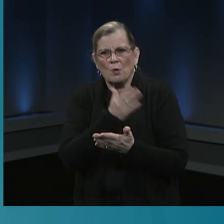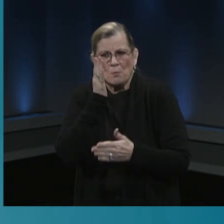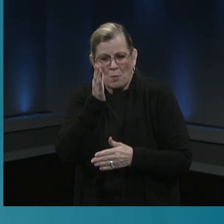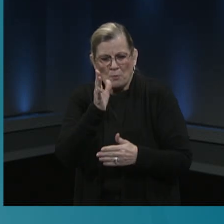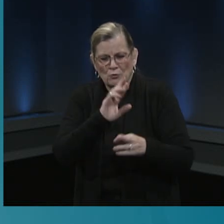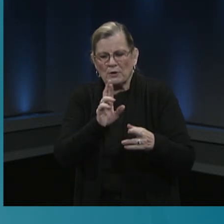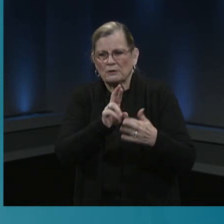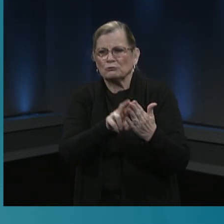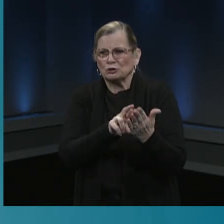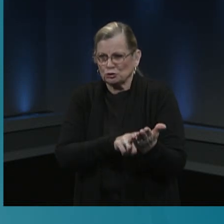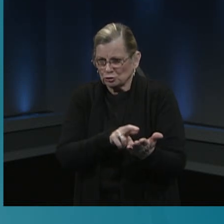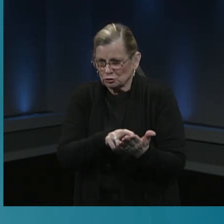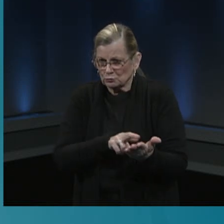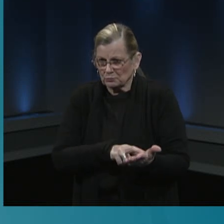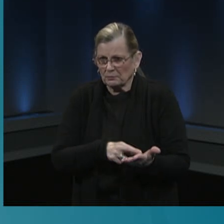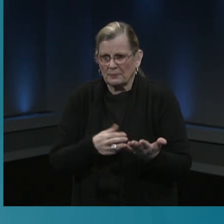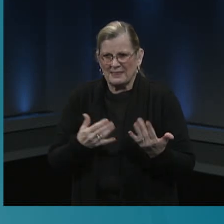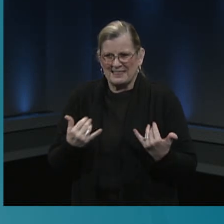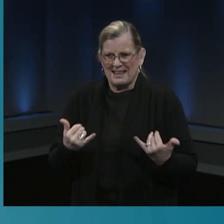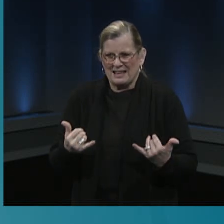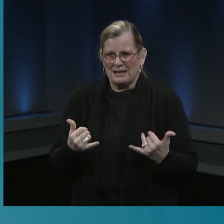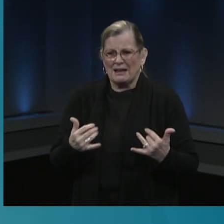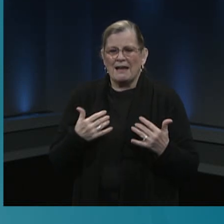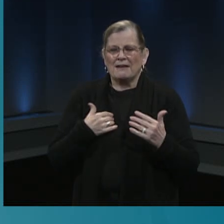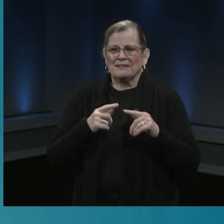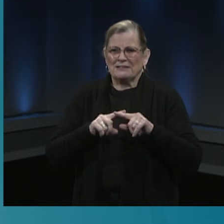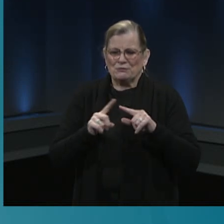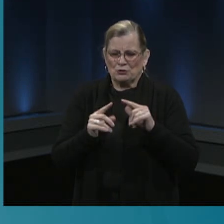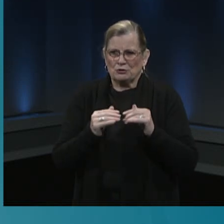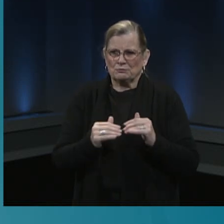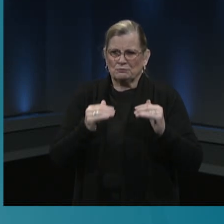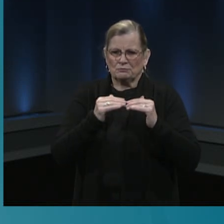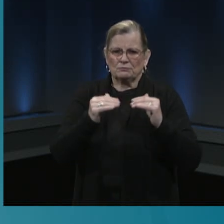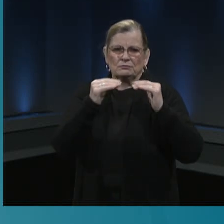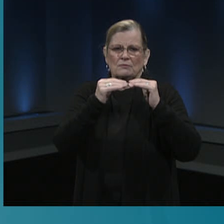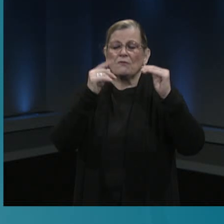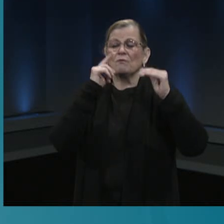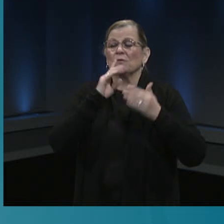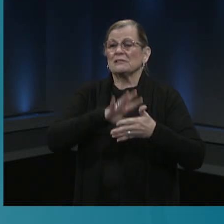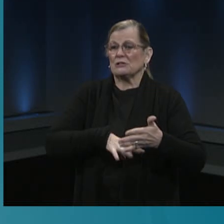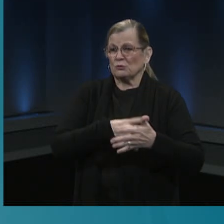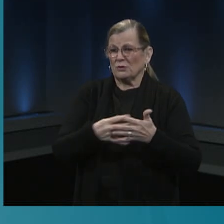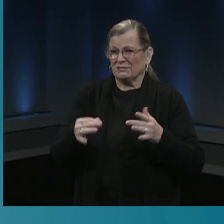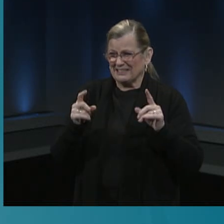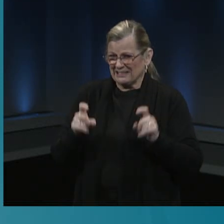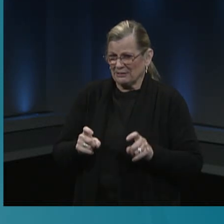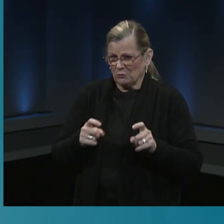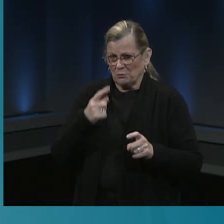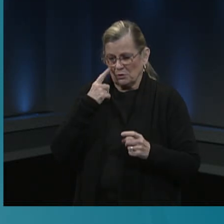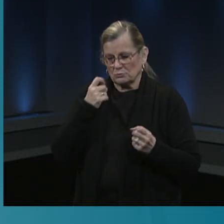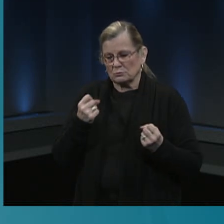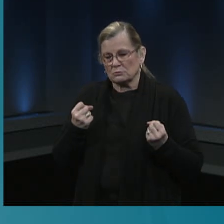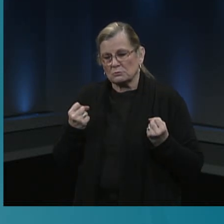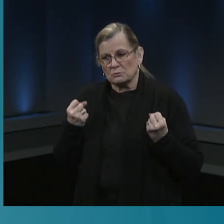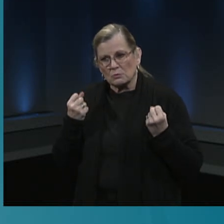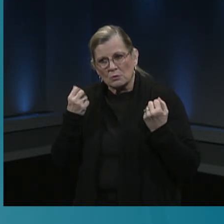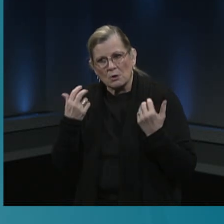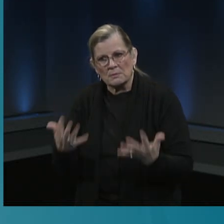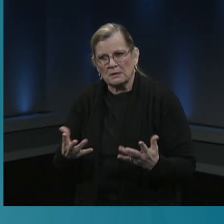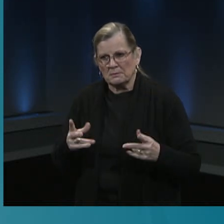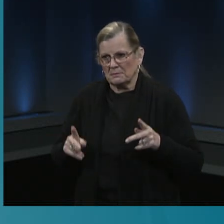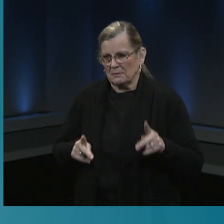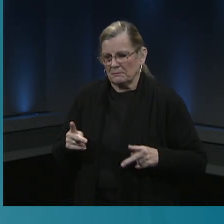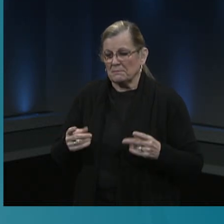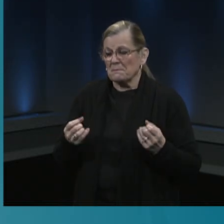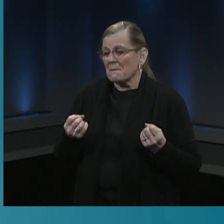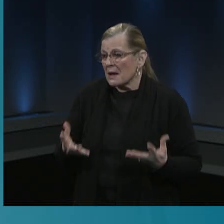scheduling tiers for specific staff to manage the flow of 24,000 plus people who are seeking appointments. We want everybody